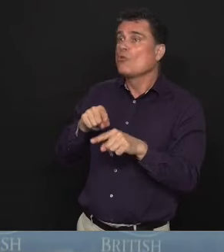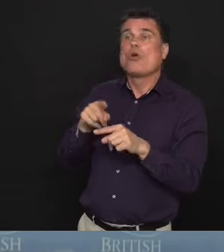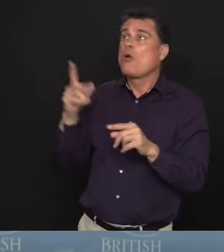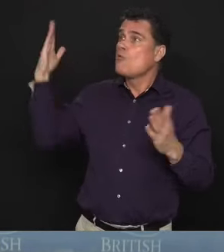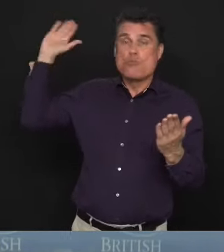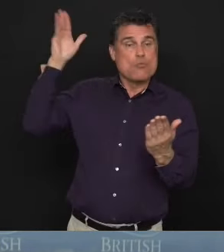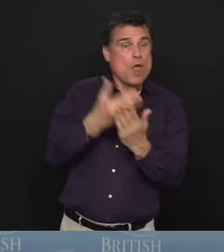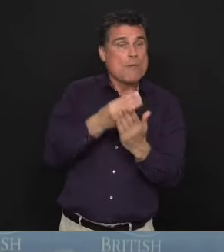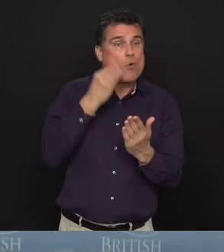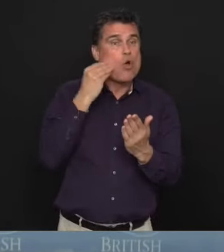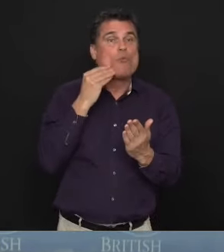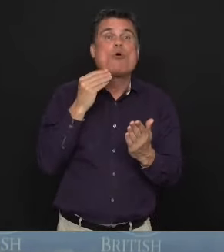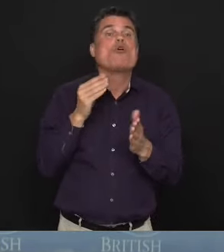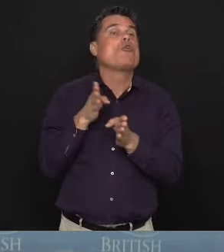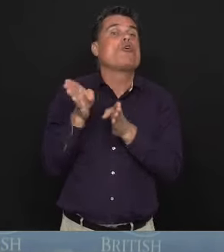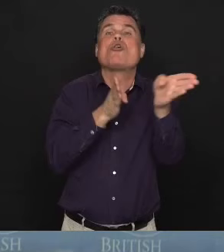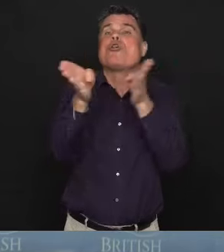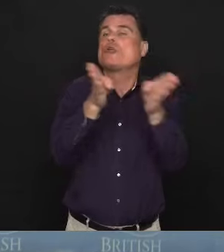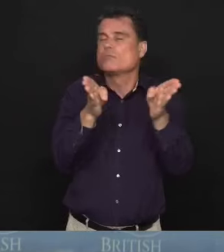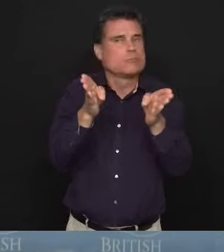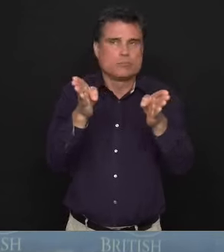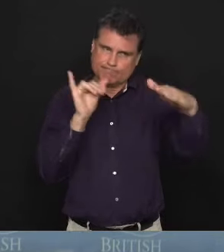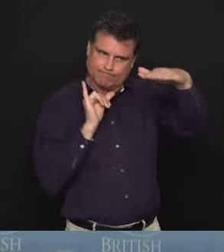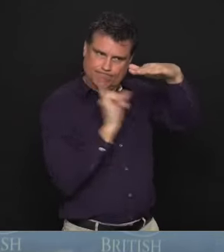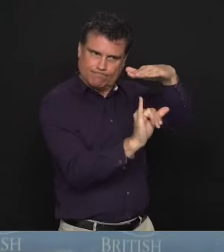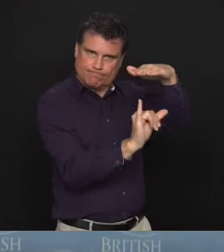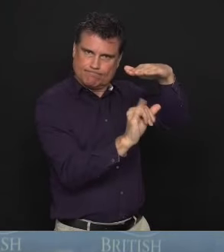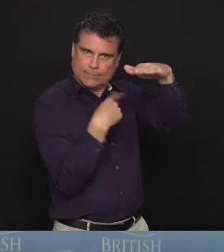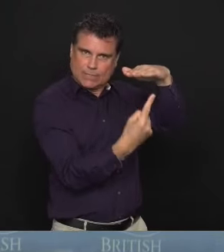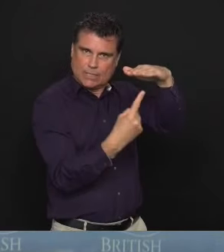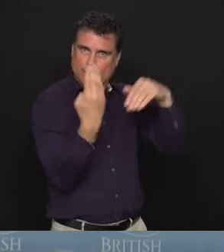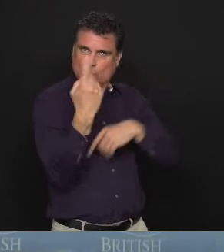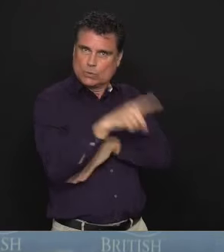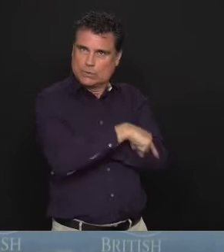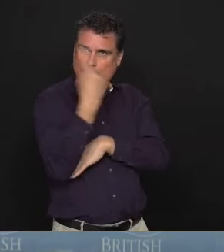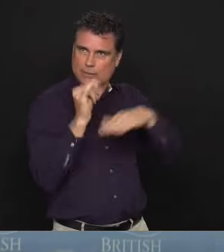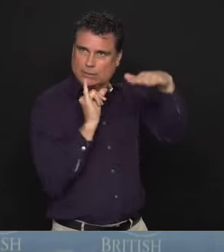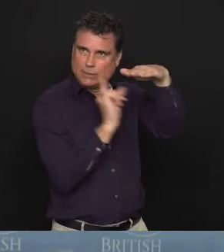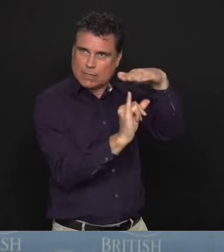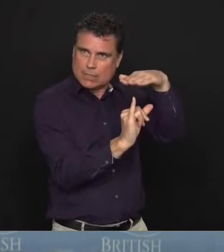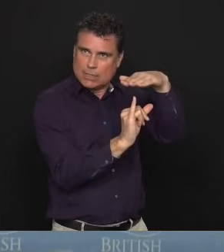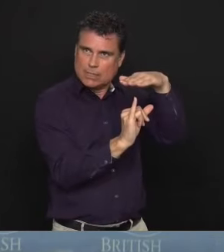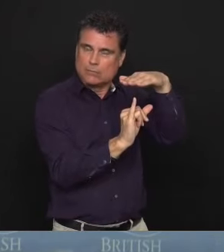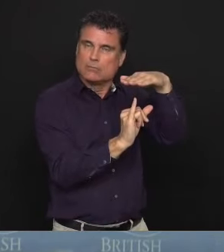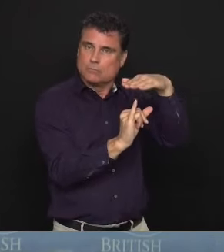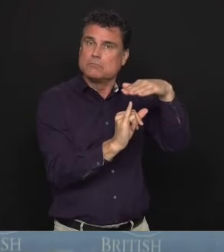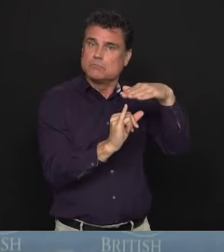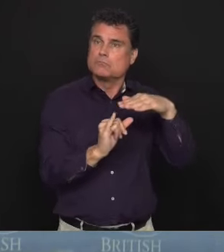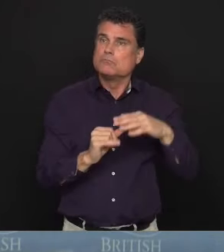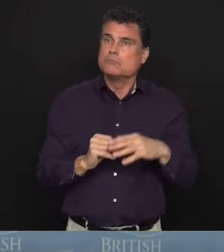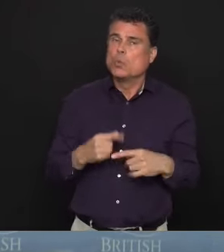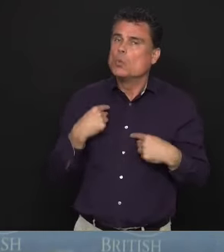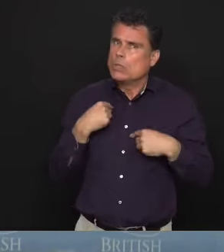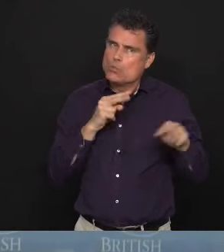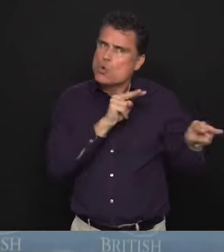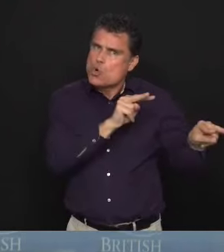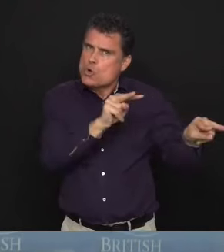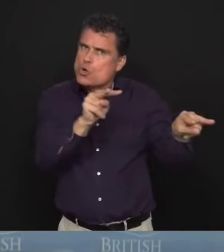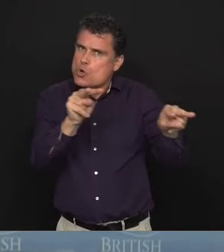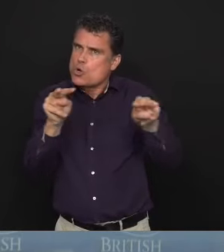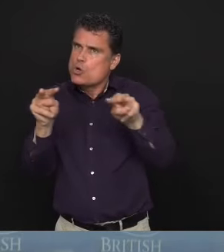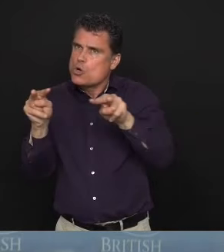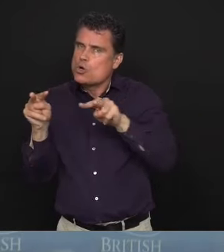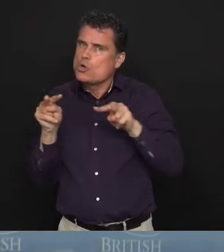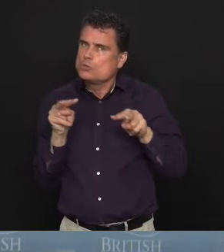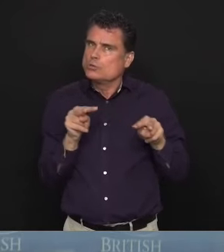that. And we will continue to monitor that and obviously work with the provincial health officer